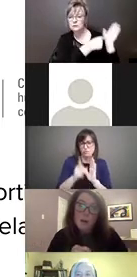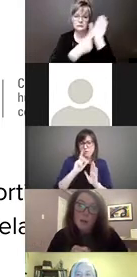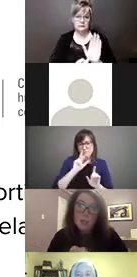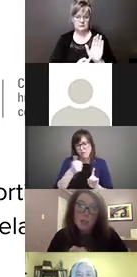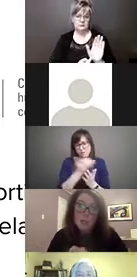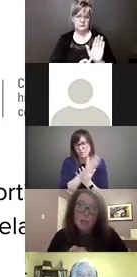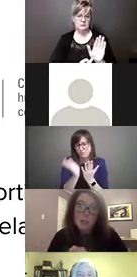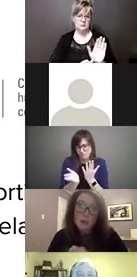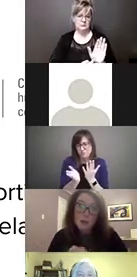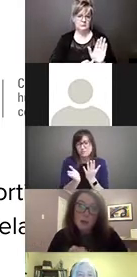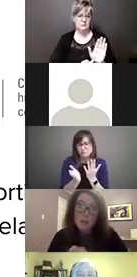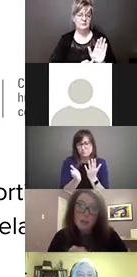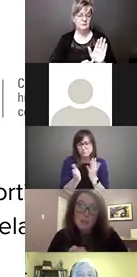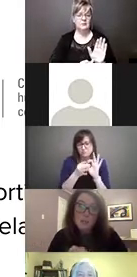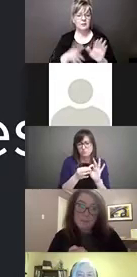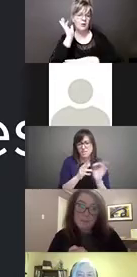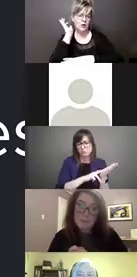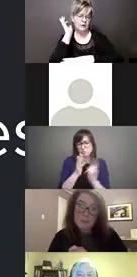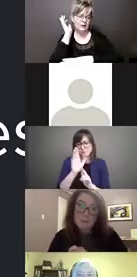relating to other treaties.